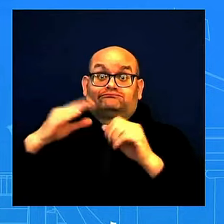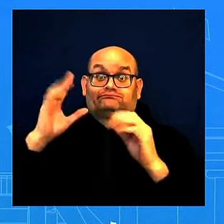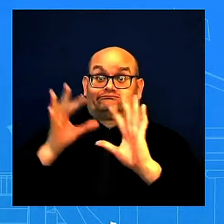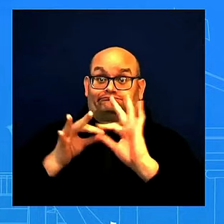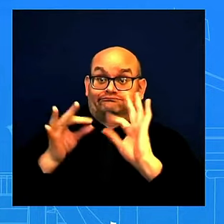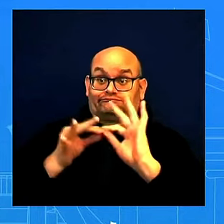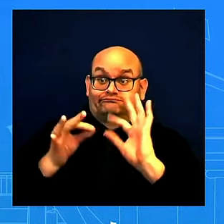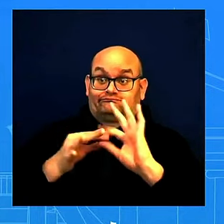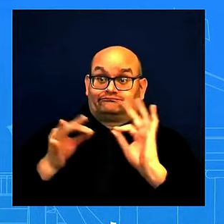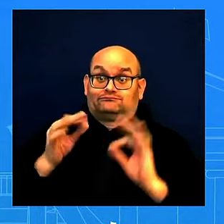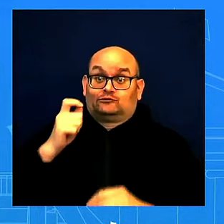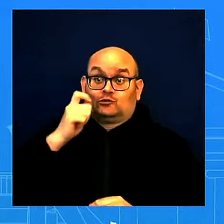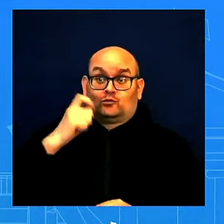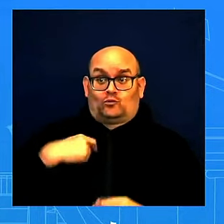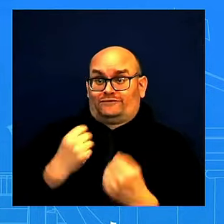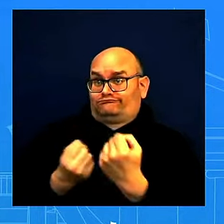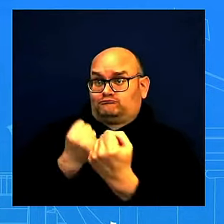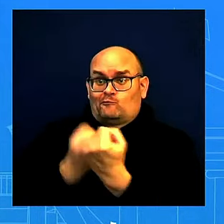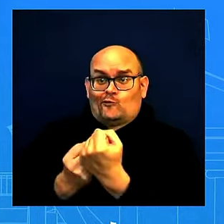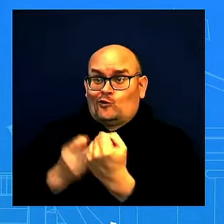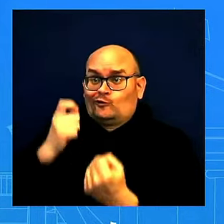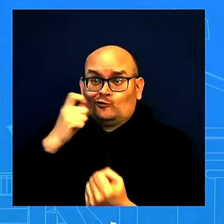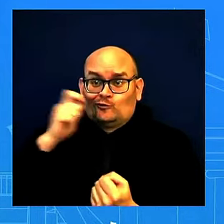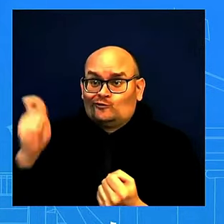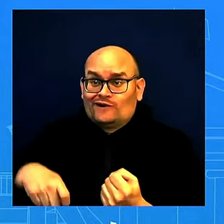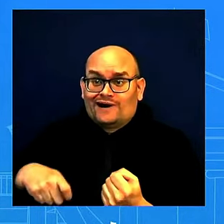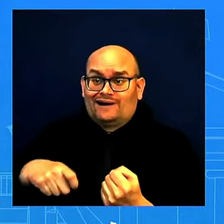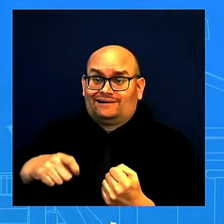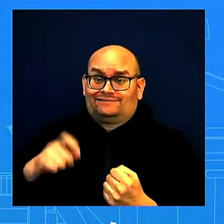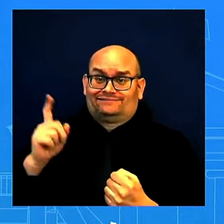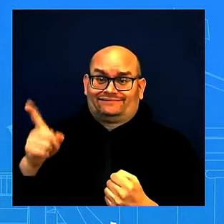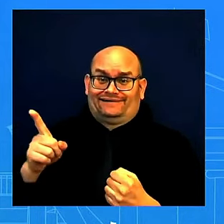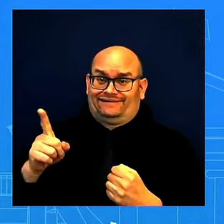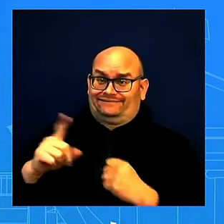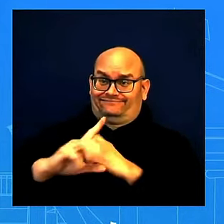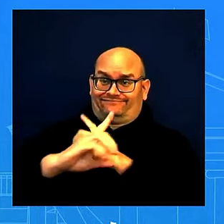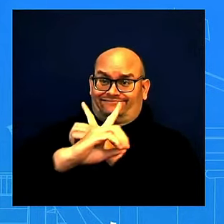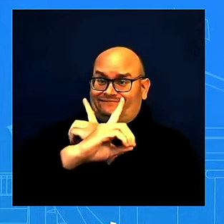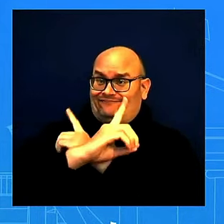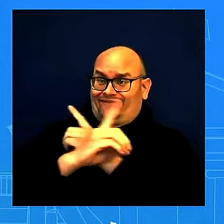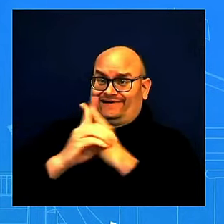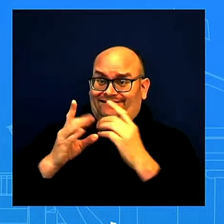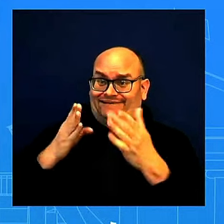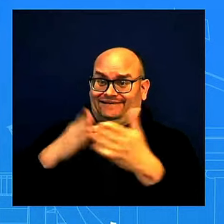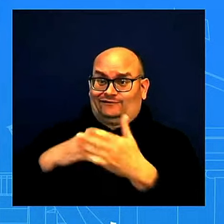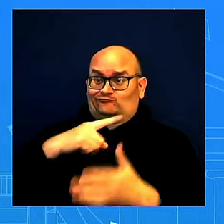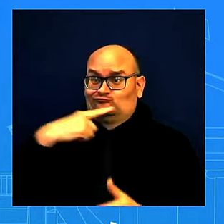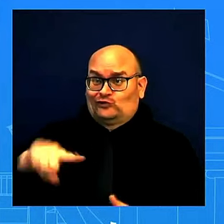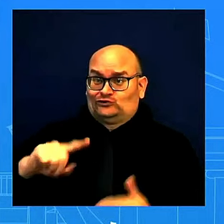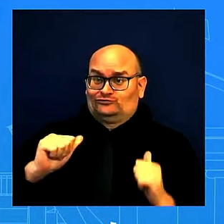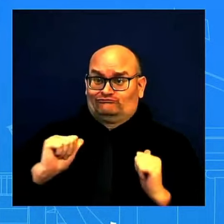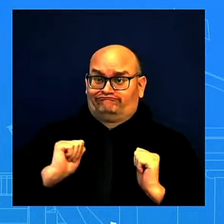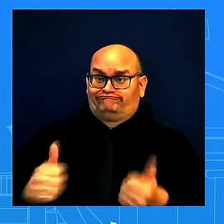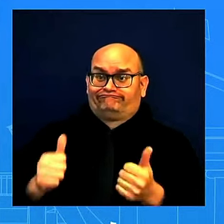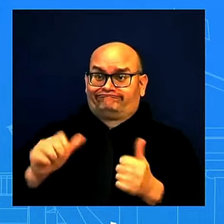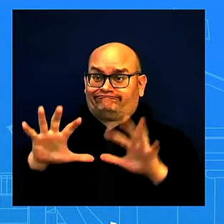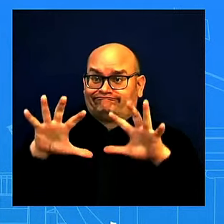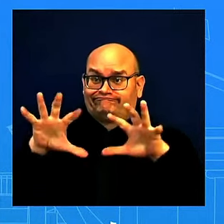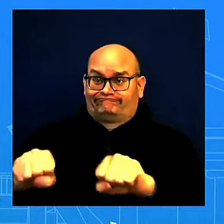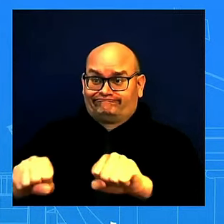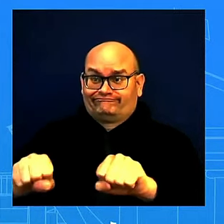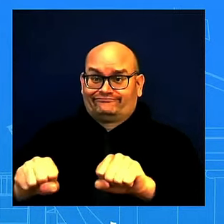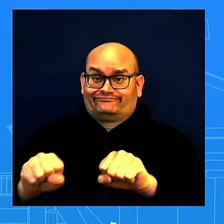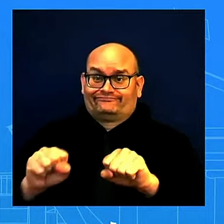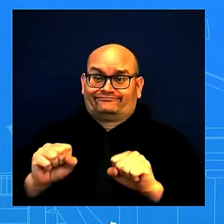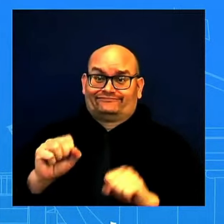defending themselves against Russia's aggression. We think that is obviously important to do as we talk about democracy and freedom. And